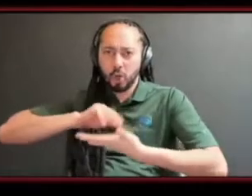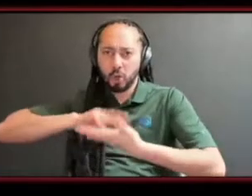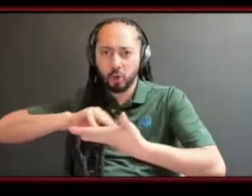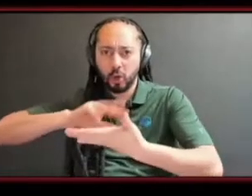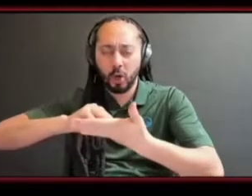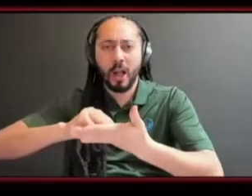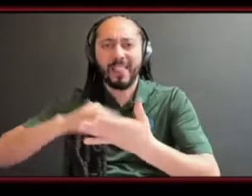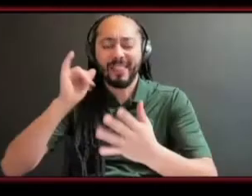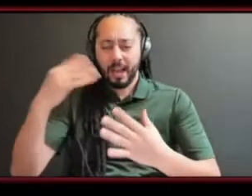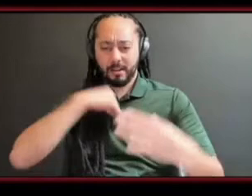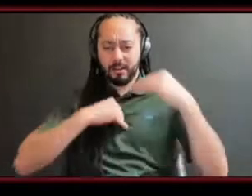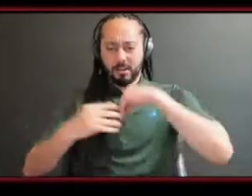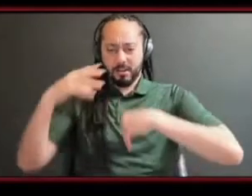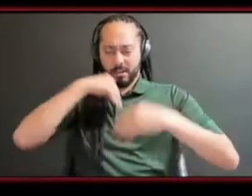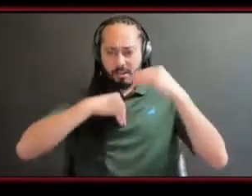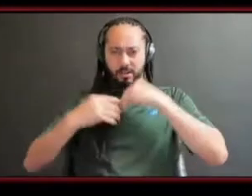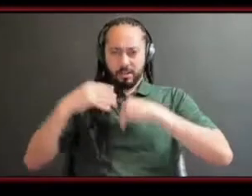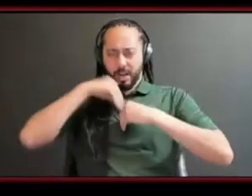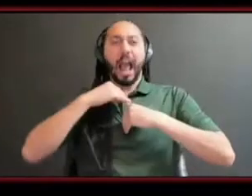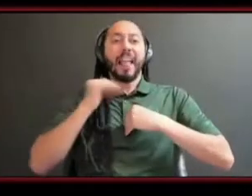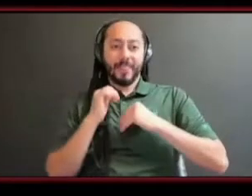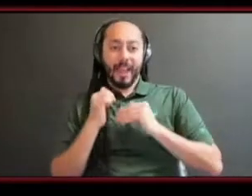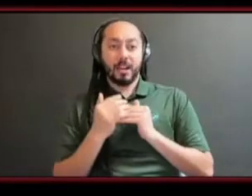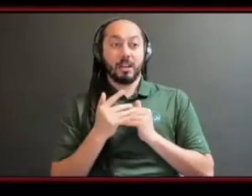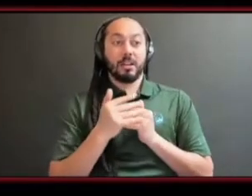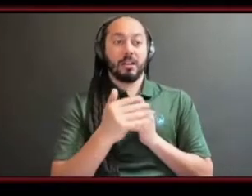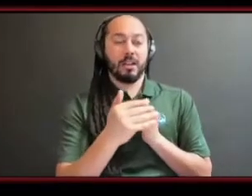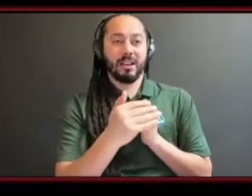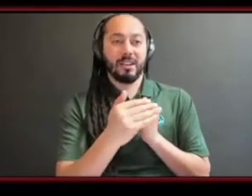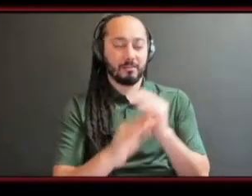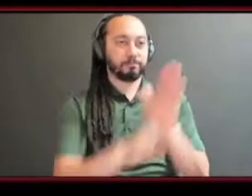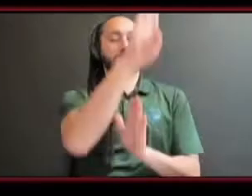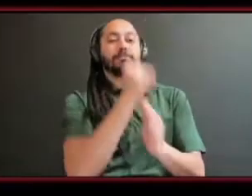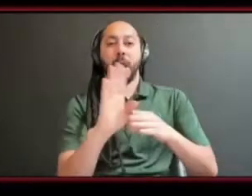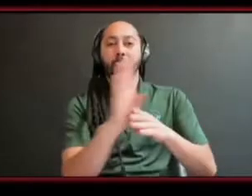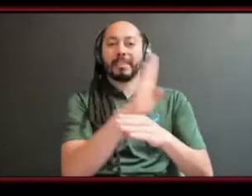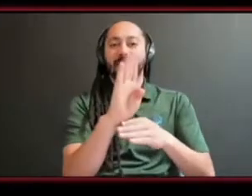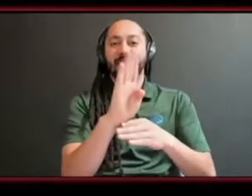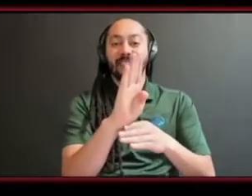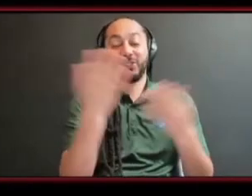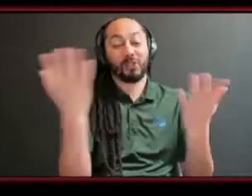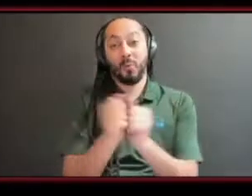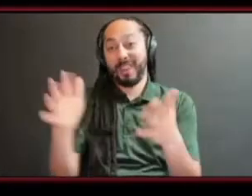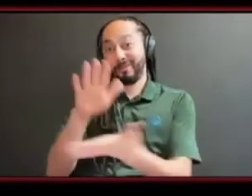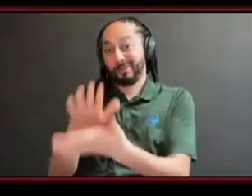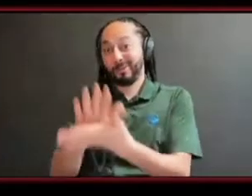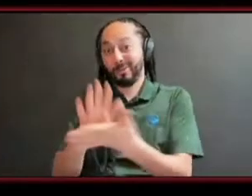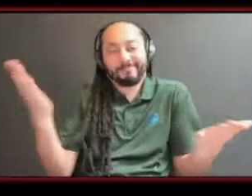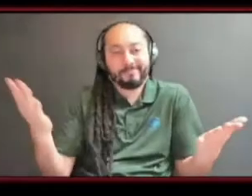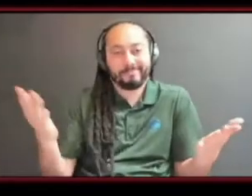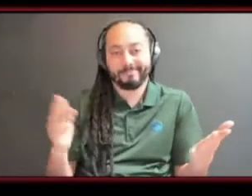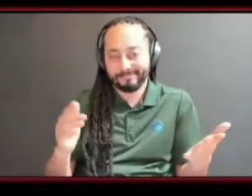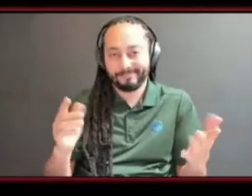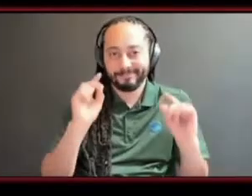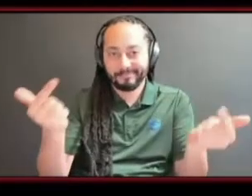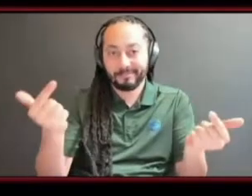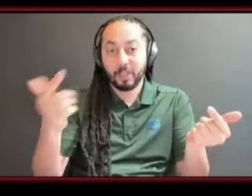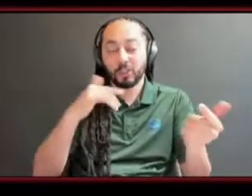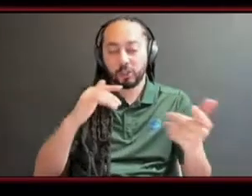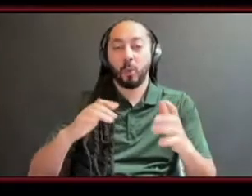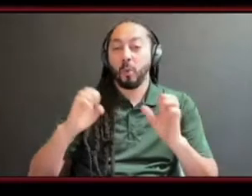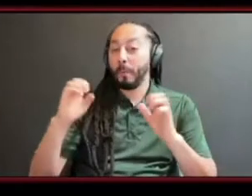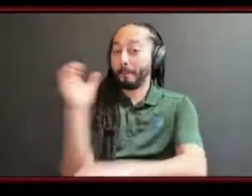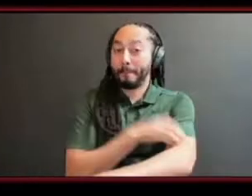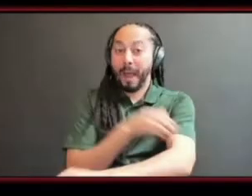i met in school i wouldn't have got to where i am with with my business in general to where i am so it's uh education is really the power and